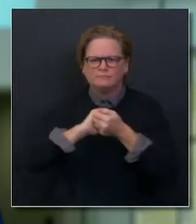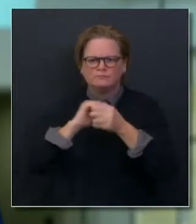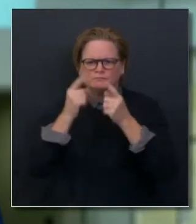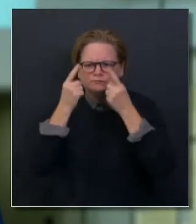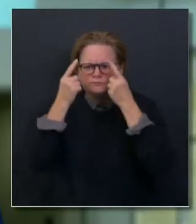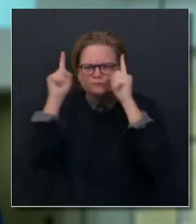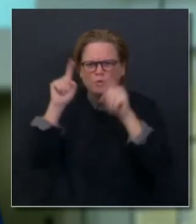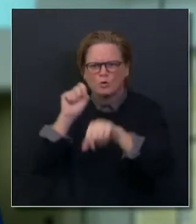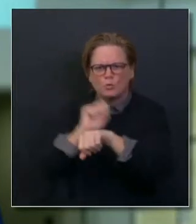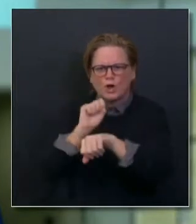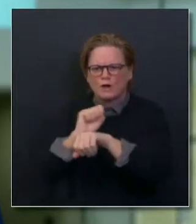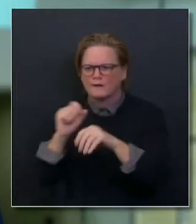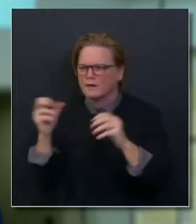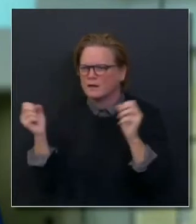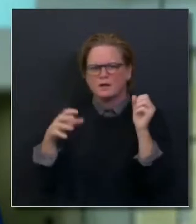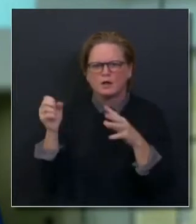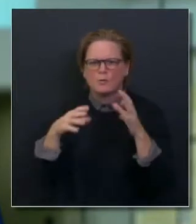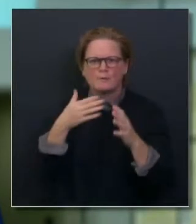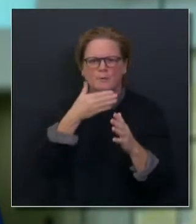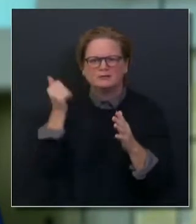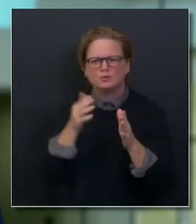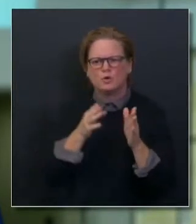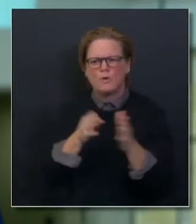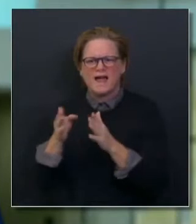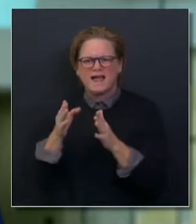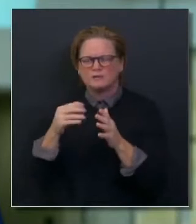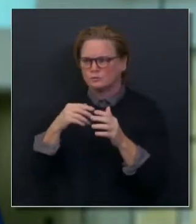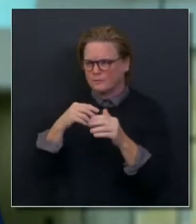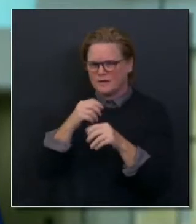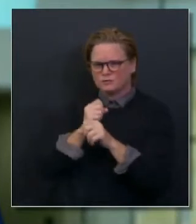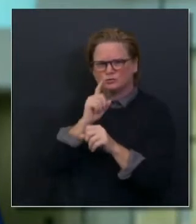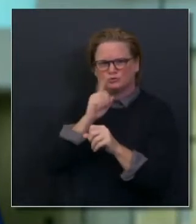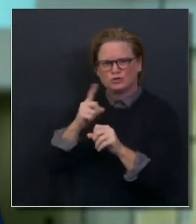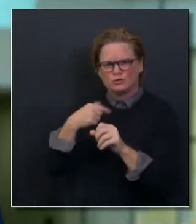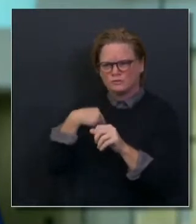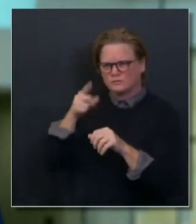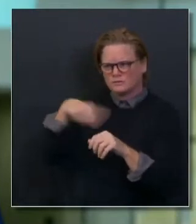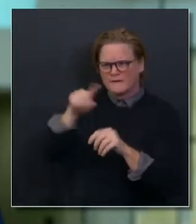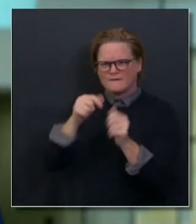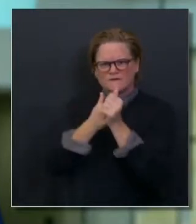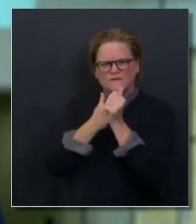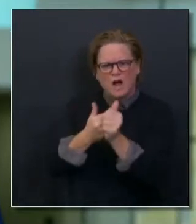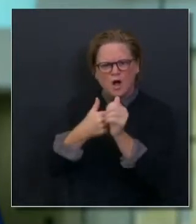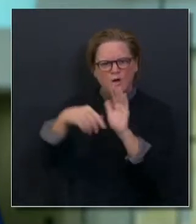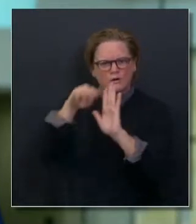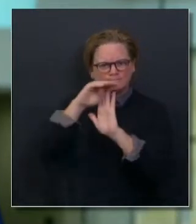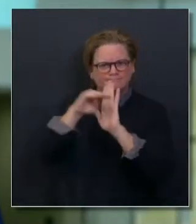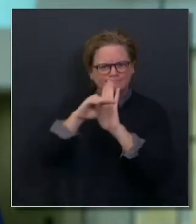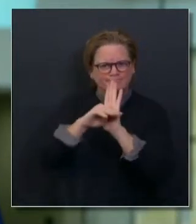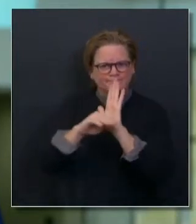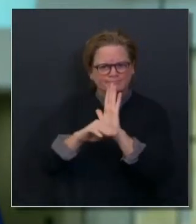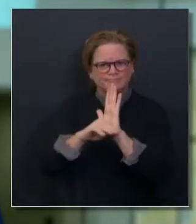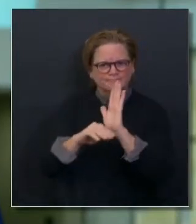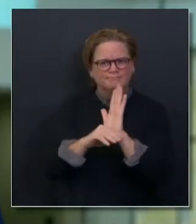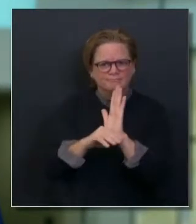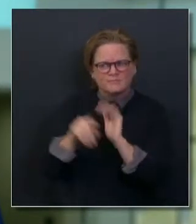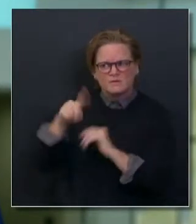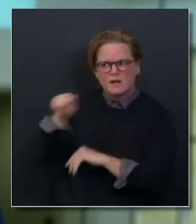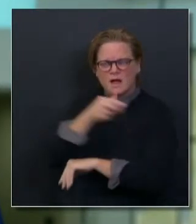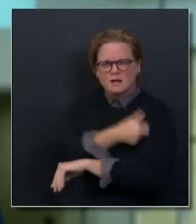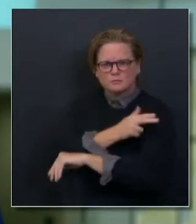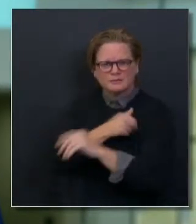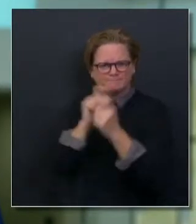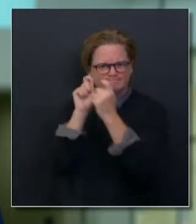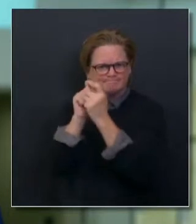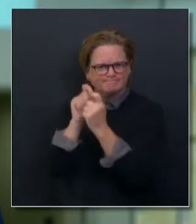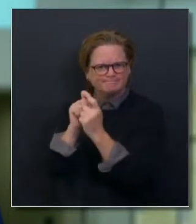make sure that they're upholding and putting forward our prioritization lists that we have already put